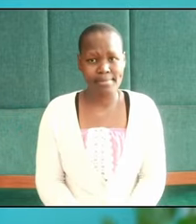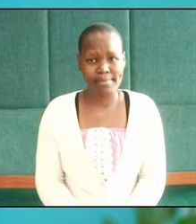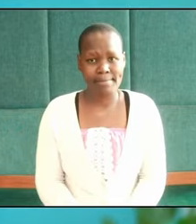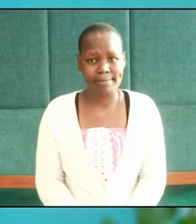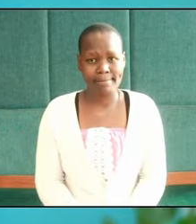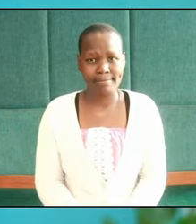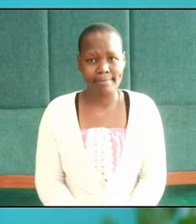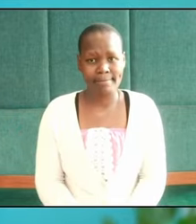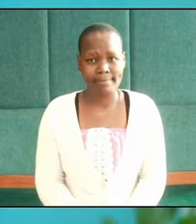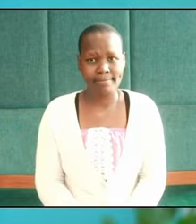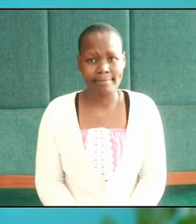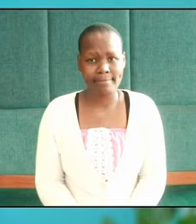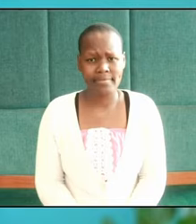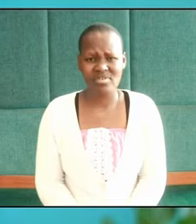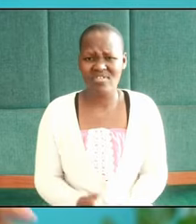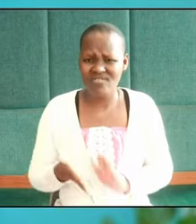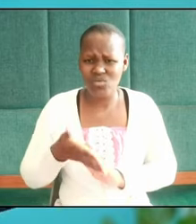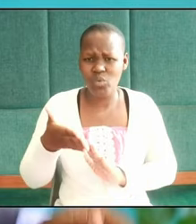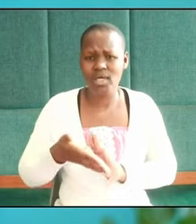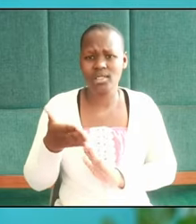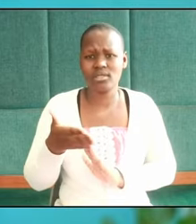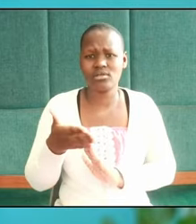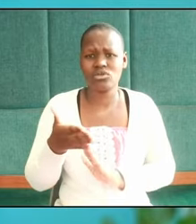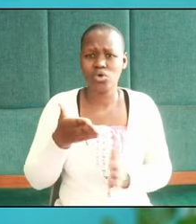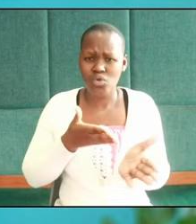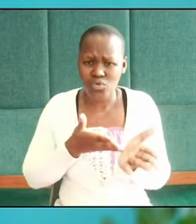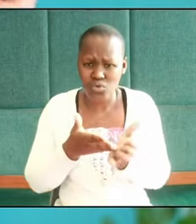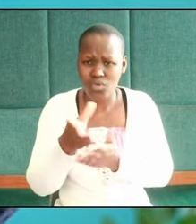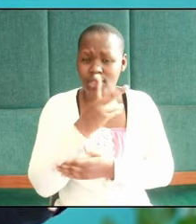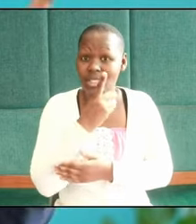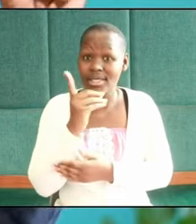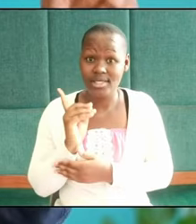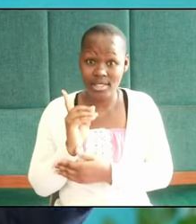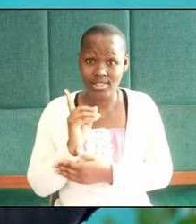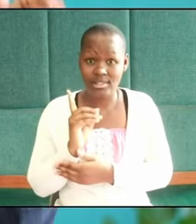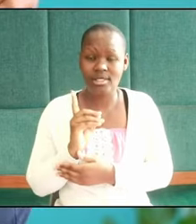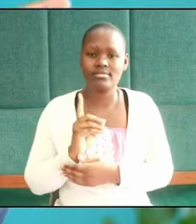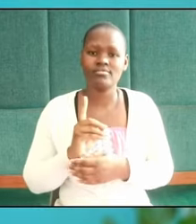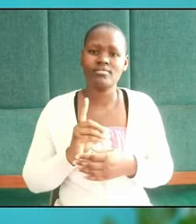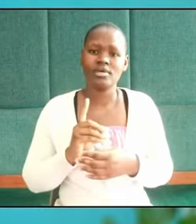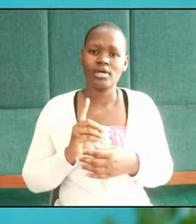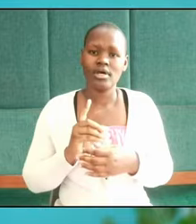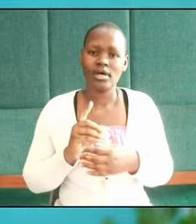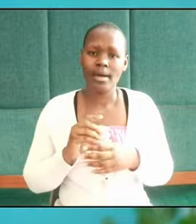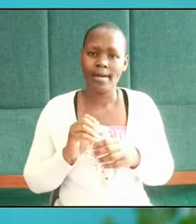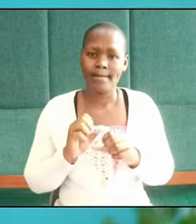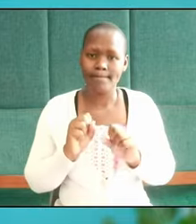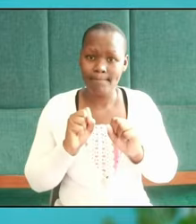They hurried quickly through the desert and managed to get to warn